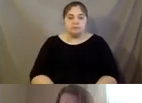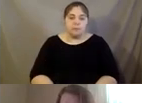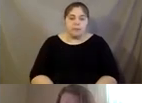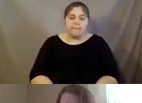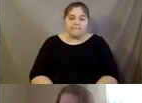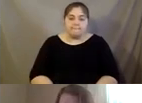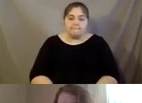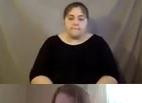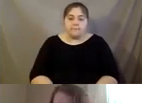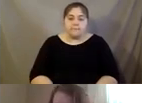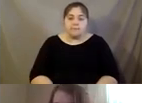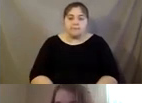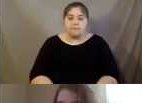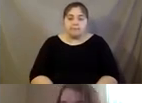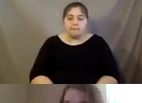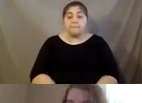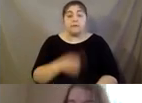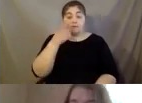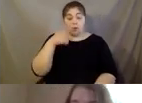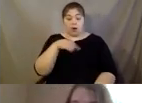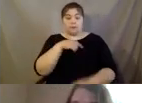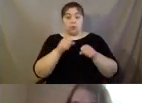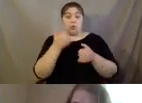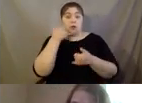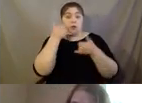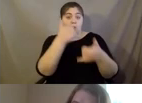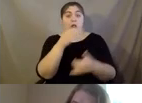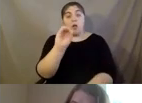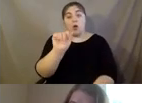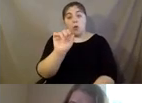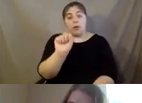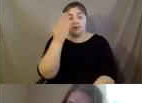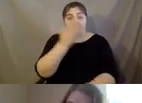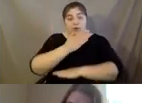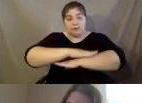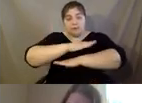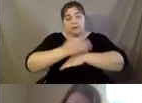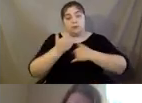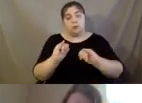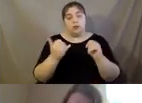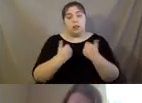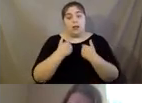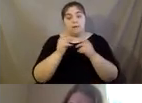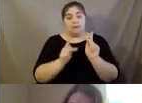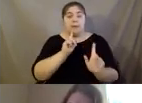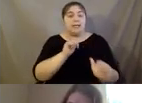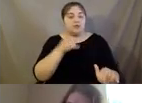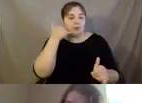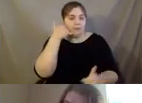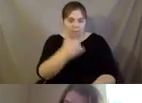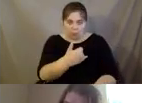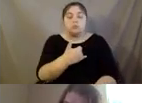And for us, you can call our Oasis front desk. We still have, uh, folks answering the phones.